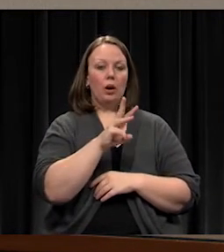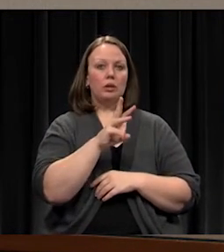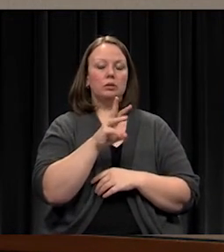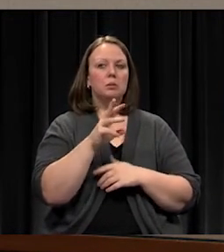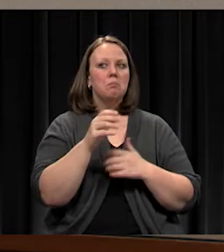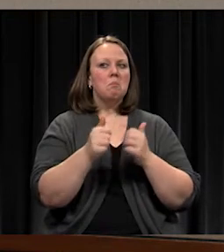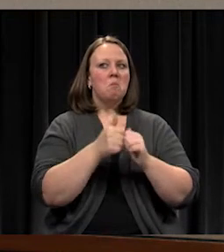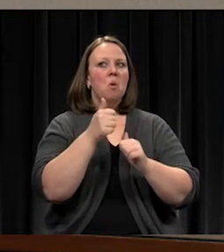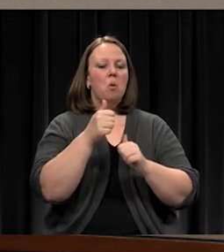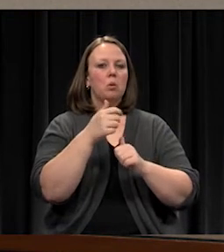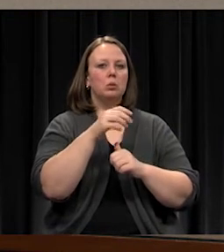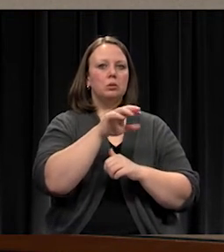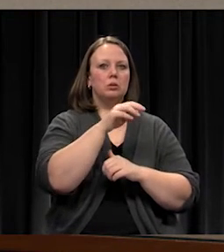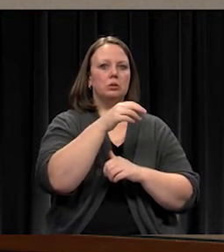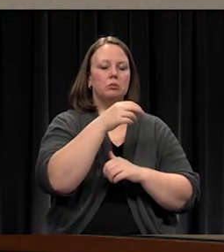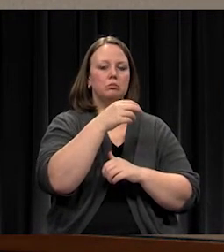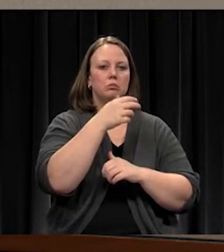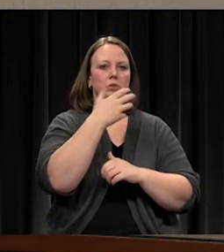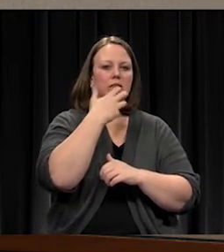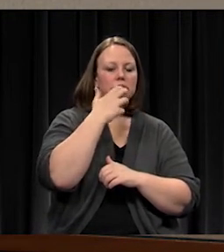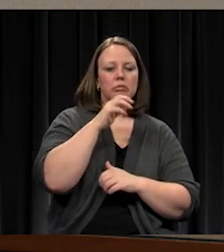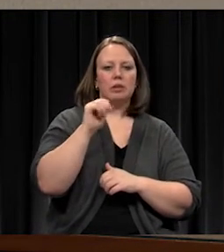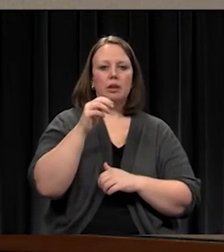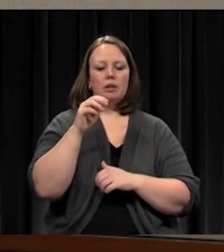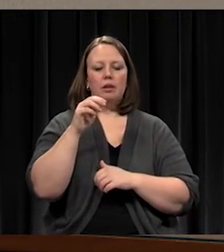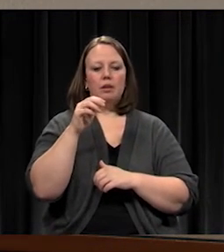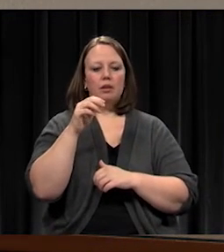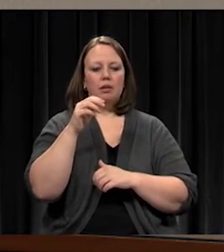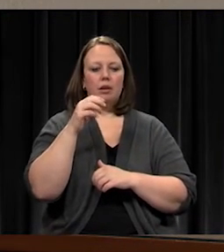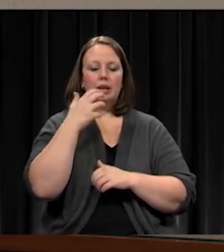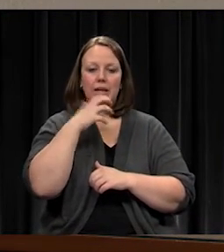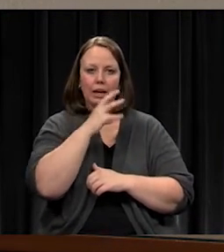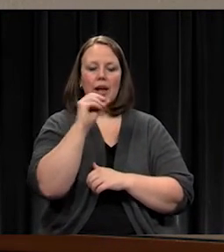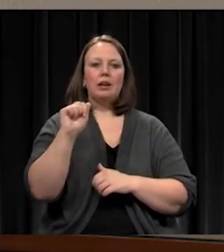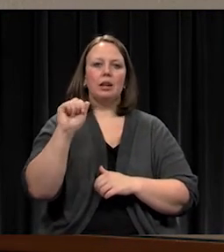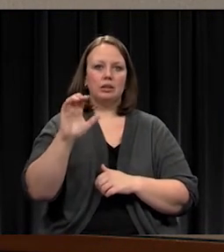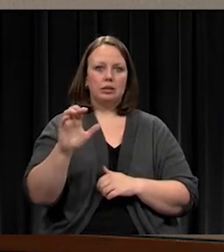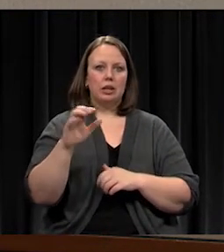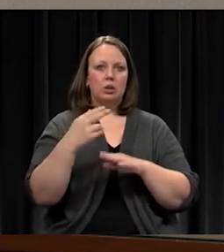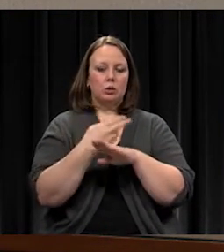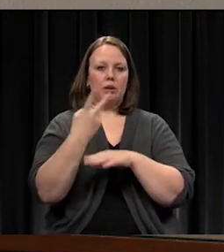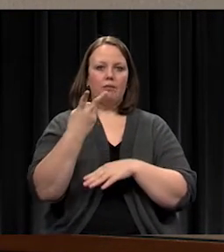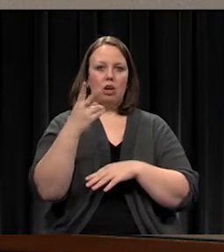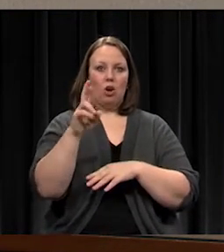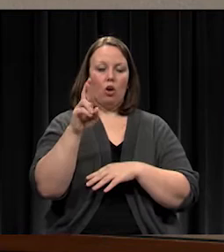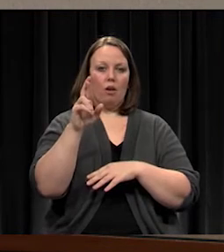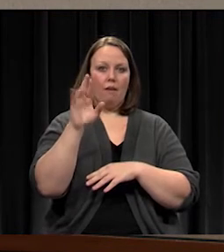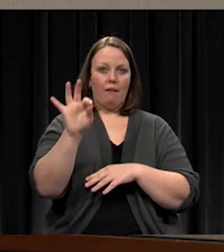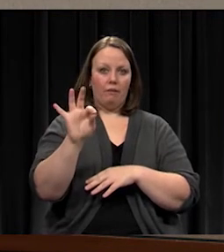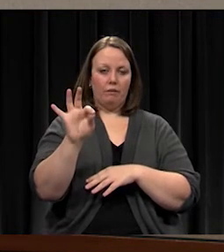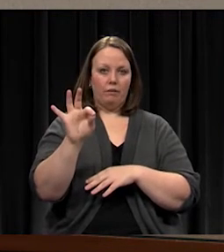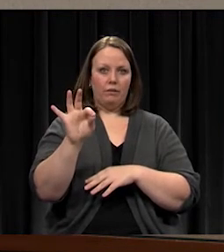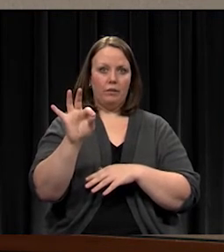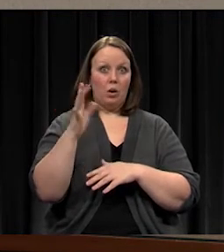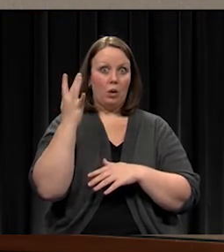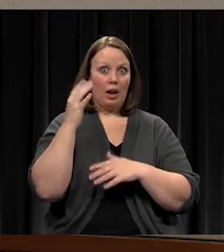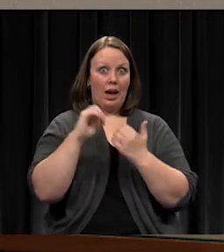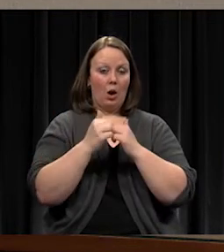a VRF system, which has approximately 85 rooftop, small rooftop units.